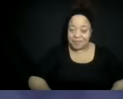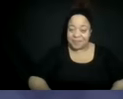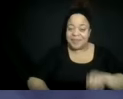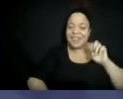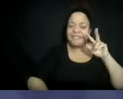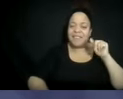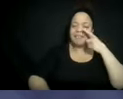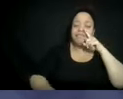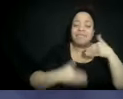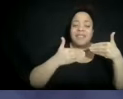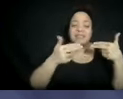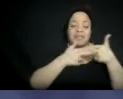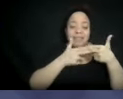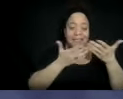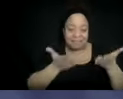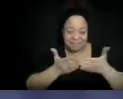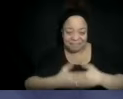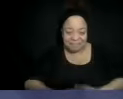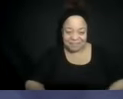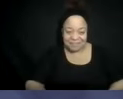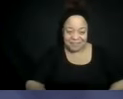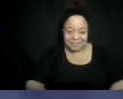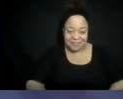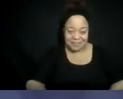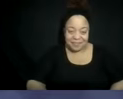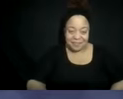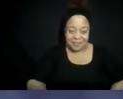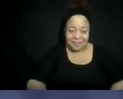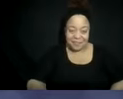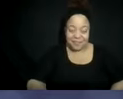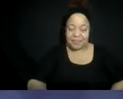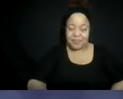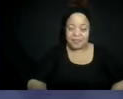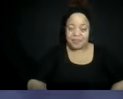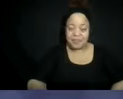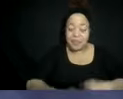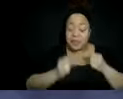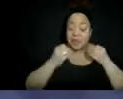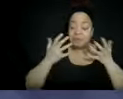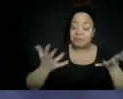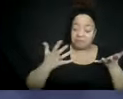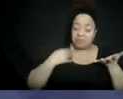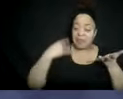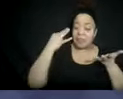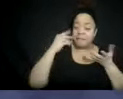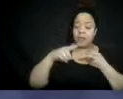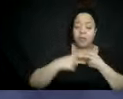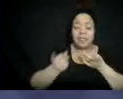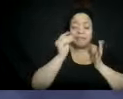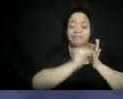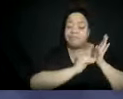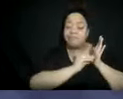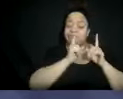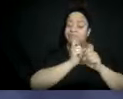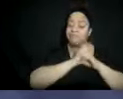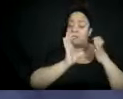So I think for me, um, when I'm writing curriculum, I always think about timelines as a way